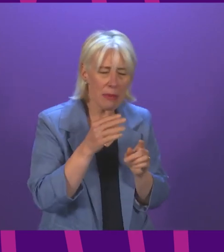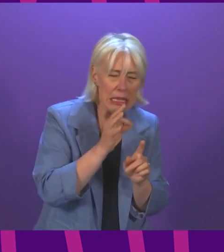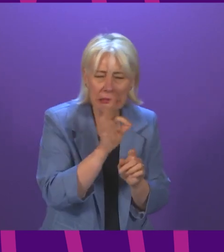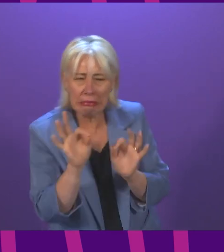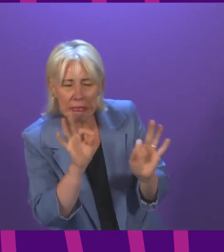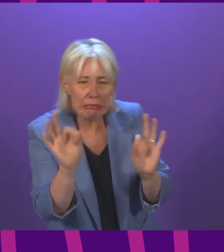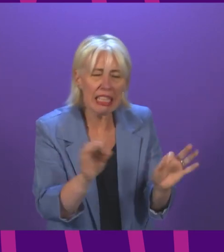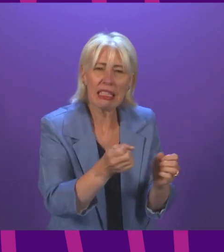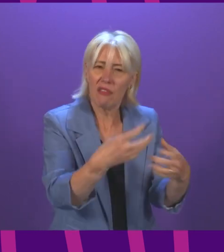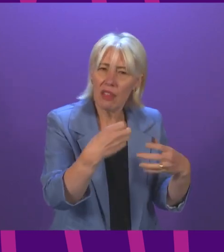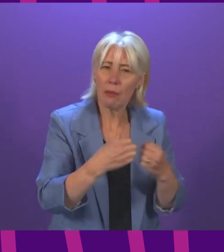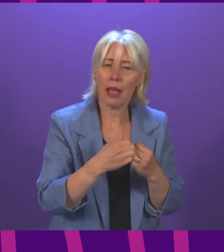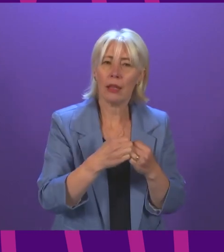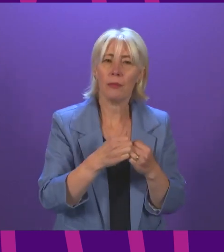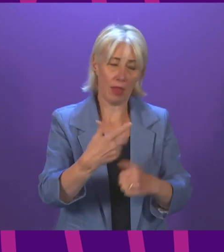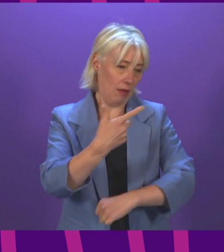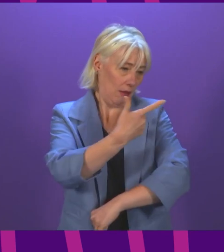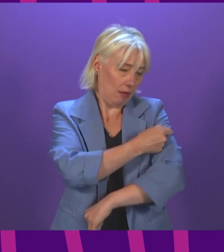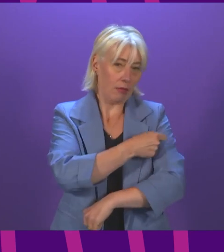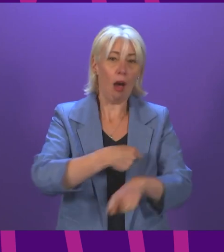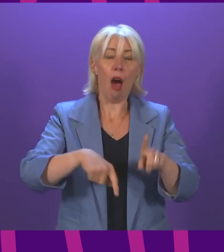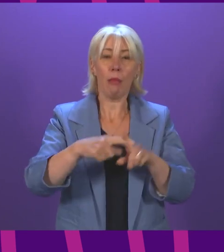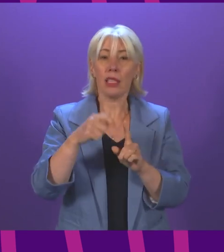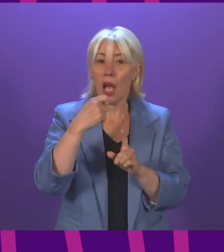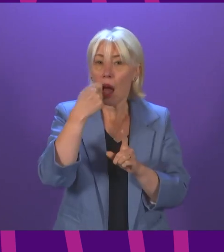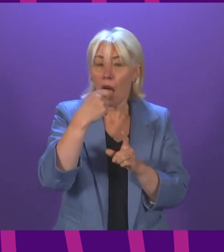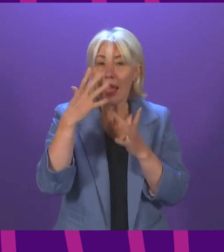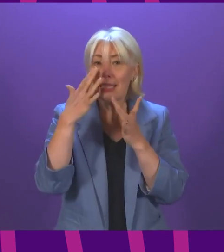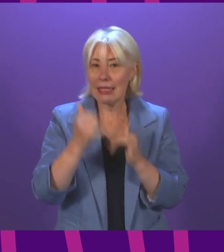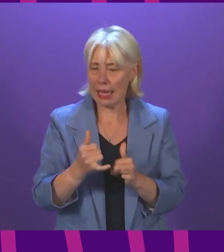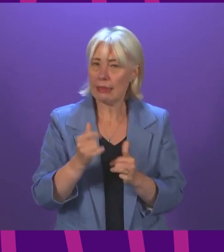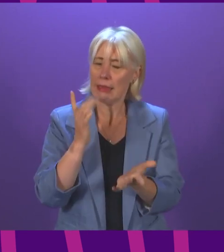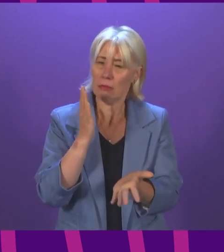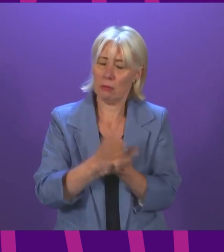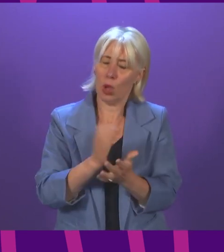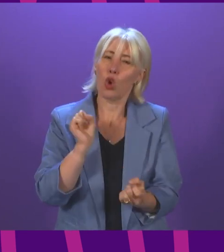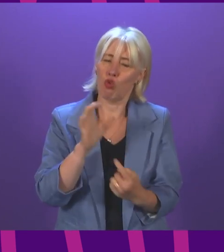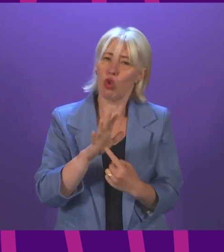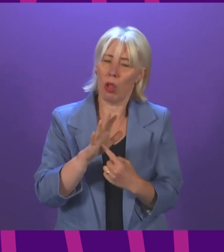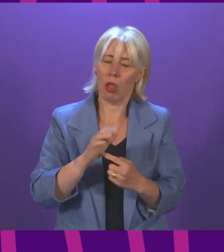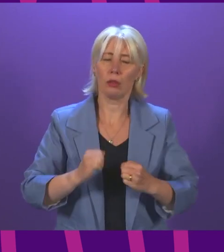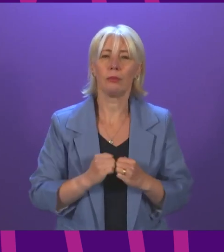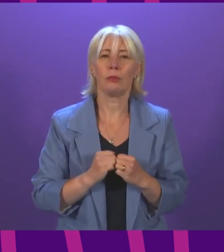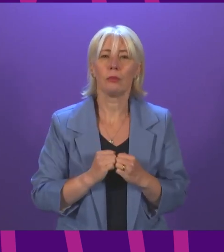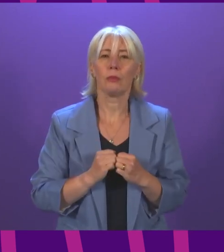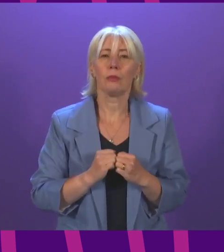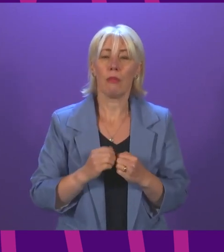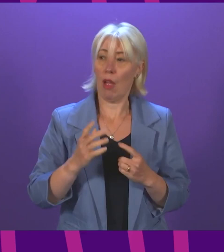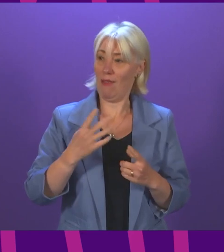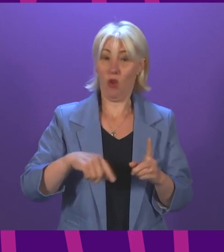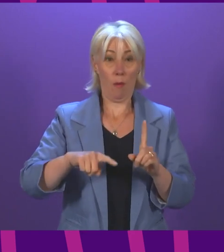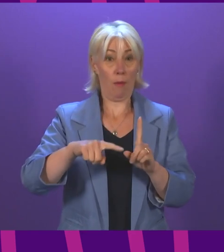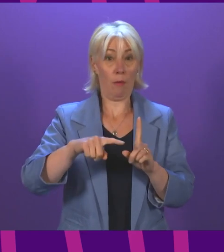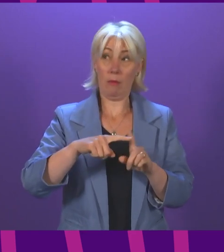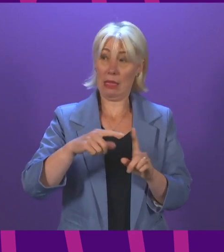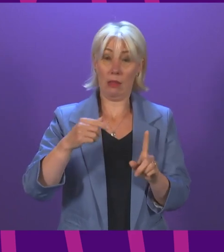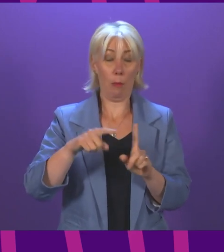Vaccination, along with testing, remains our best route out of the pandemic and its crucial people do come forward. As a result of the positive impact of